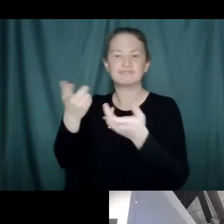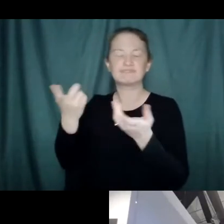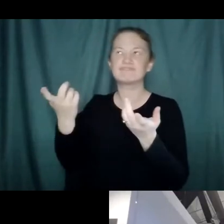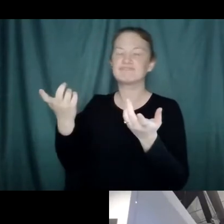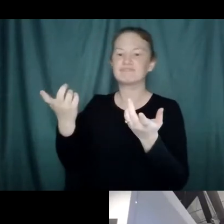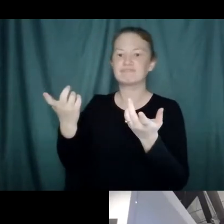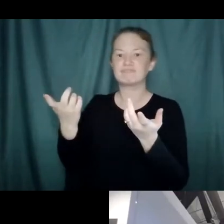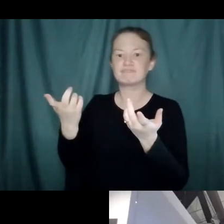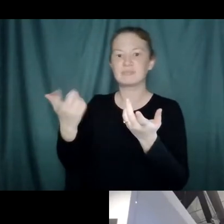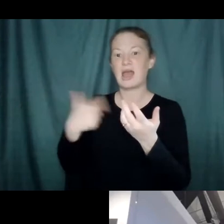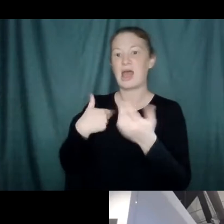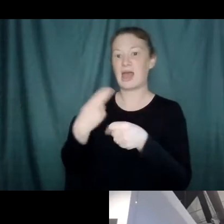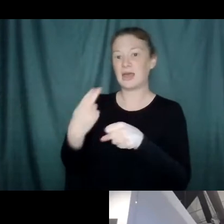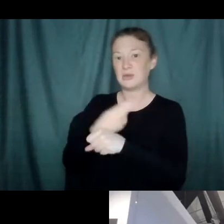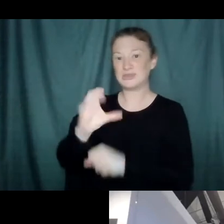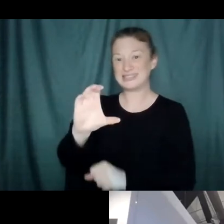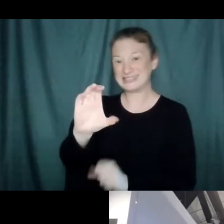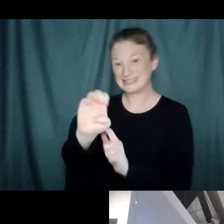I use cell engineering,